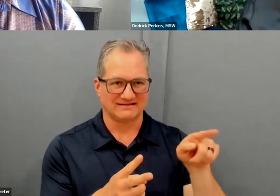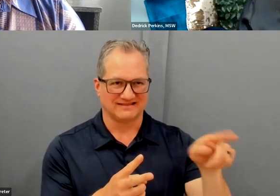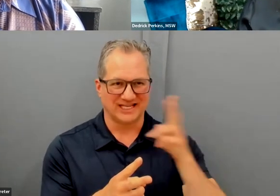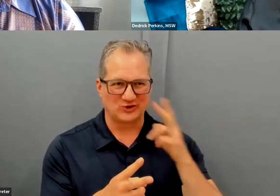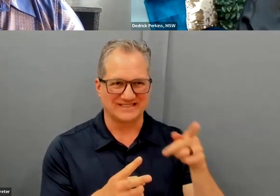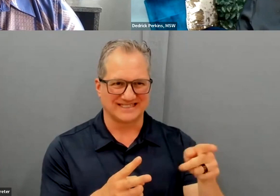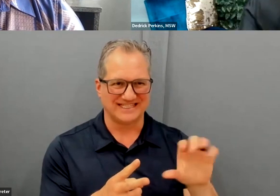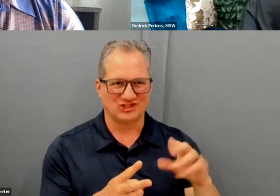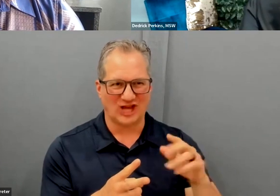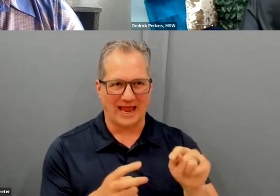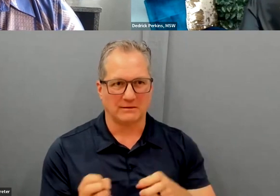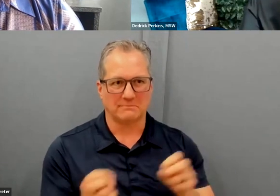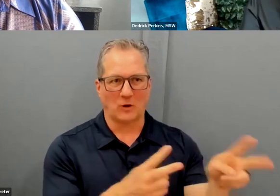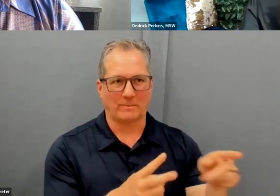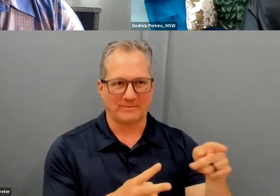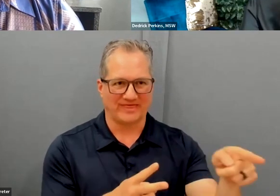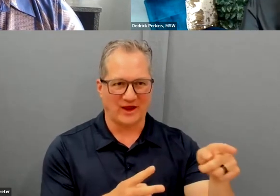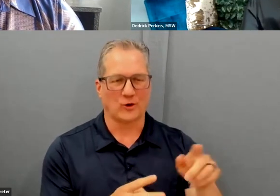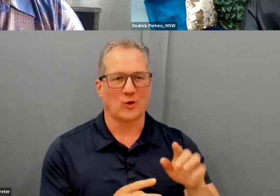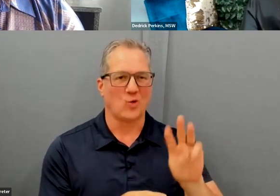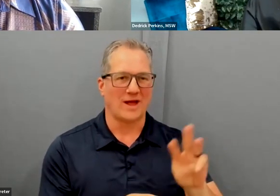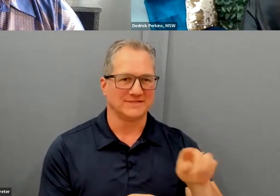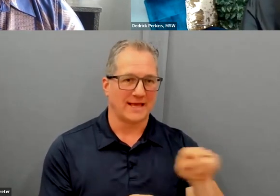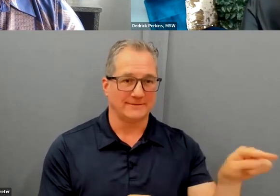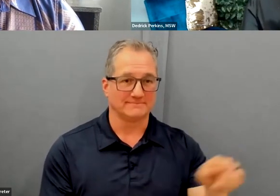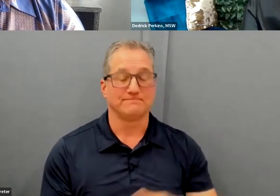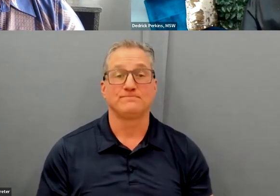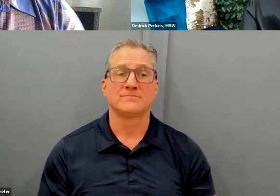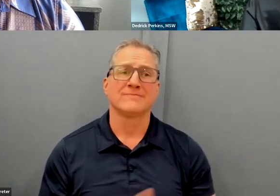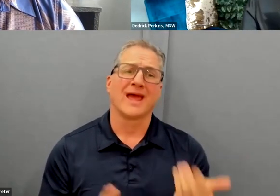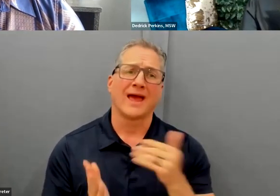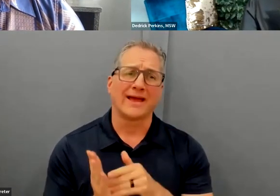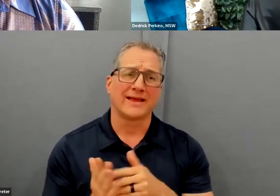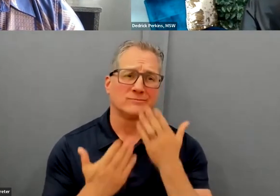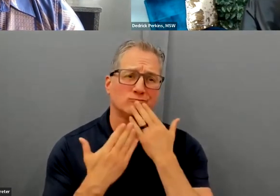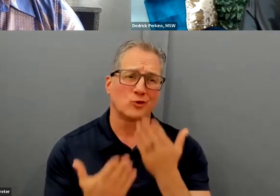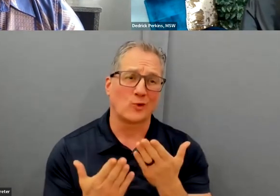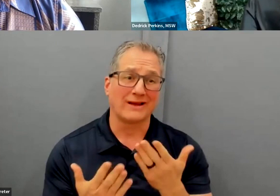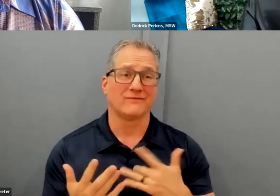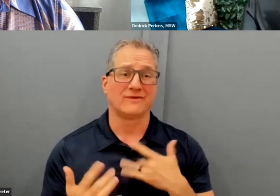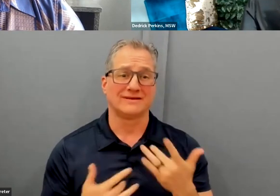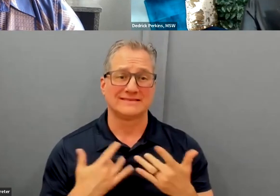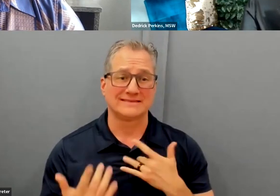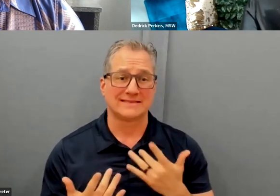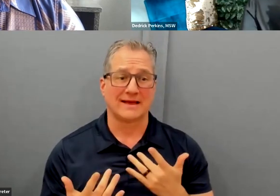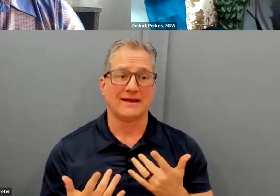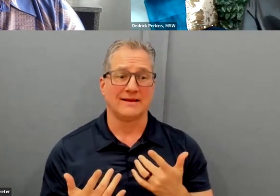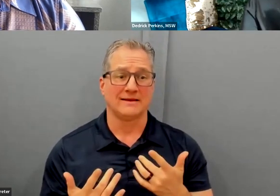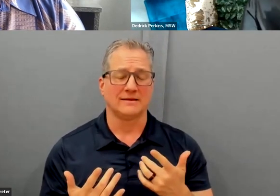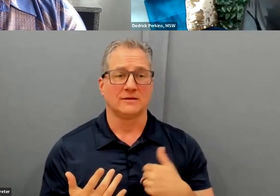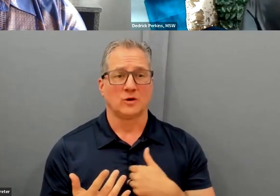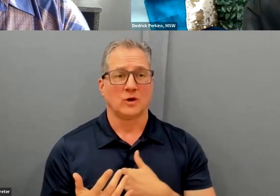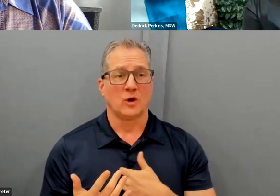So, I just want to say again how grateful and excited that we were able to